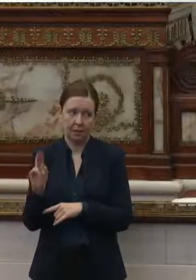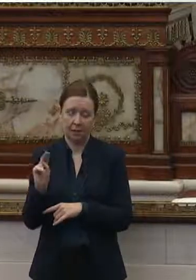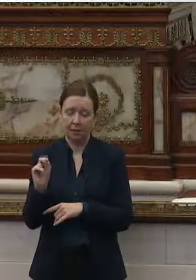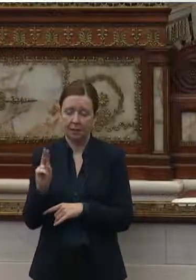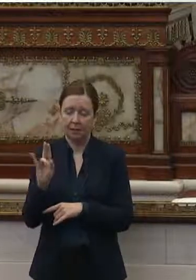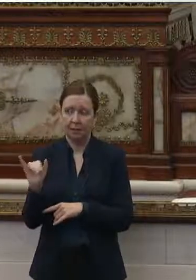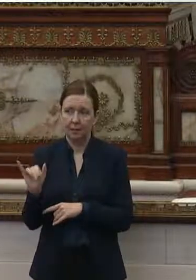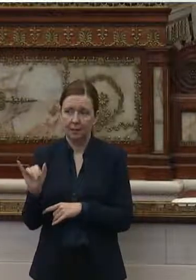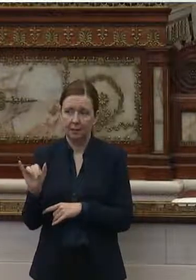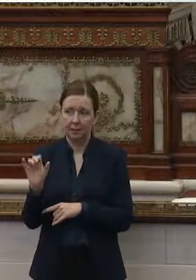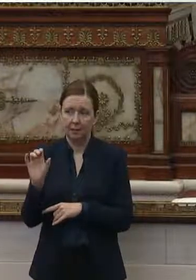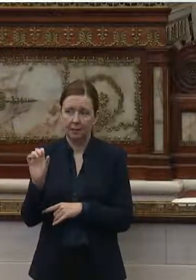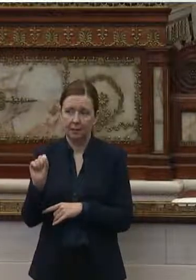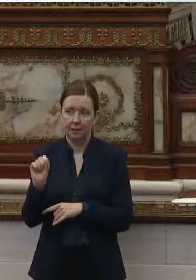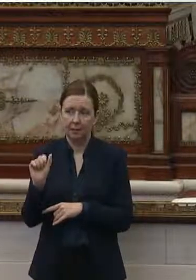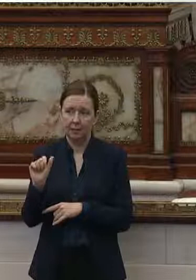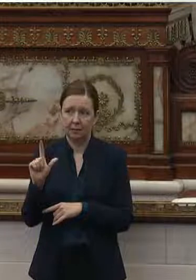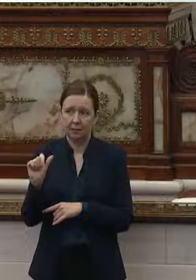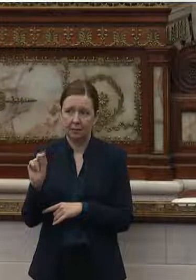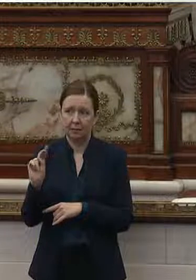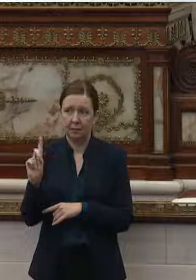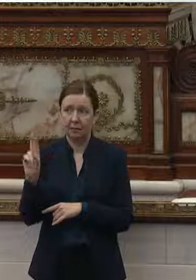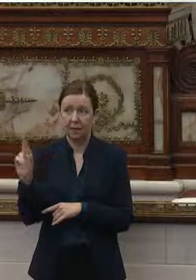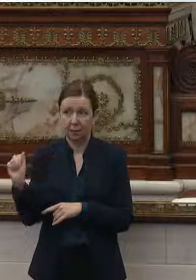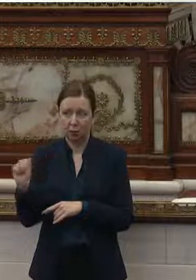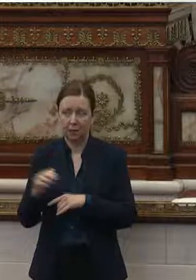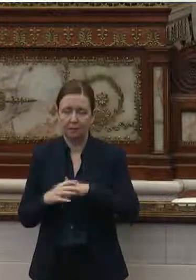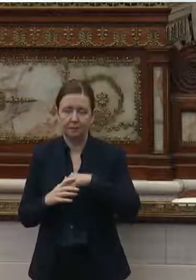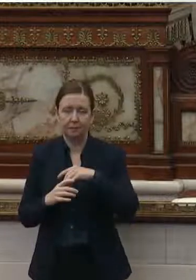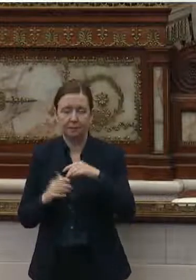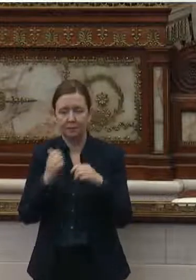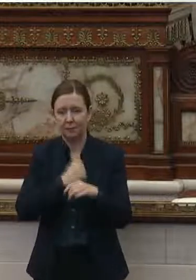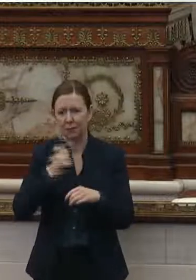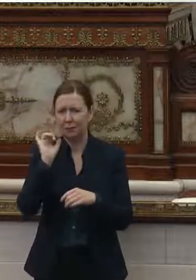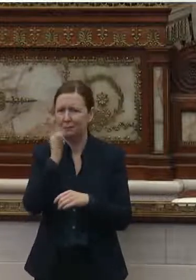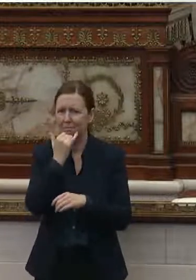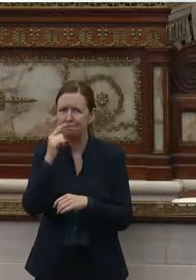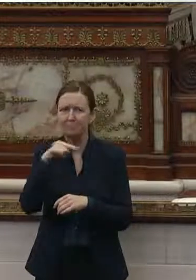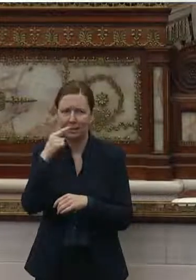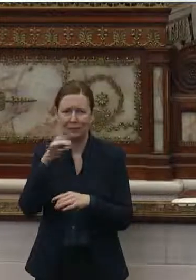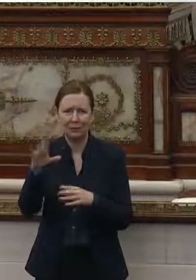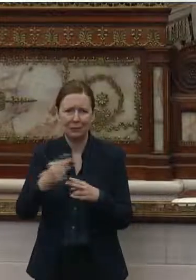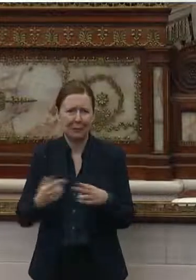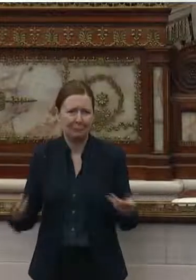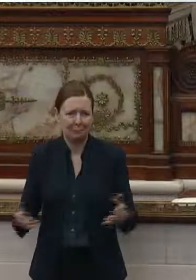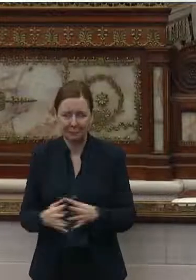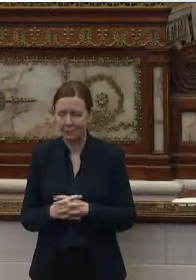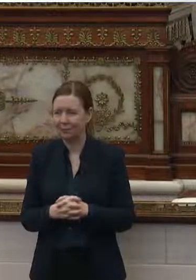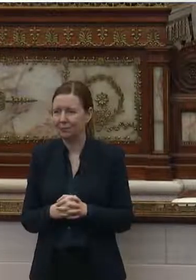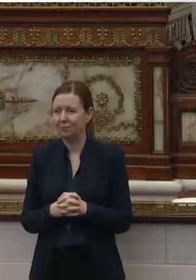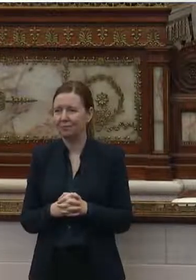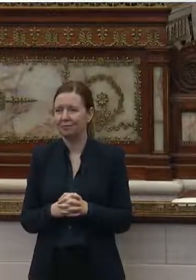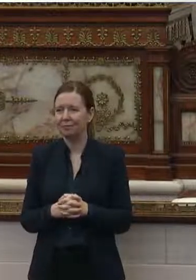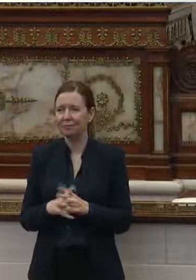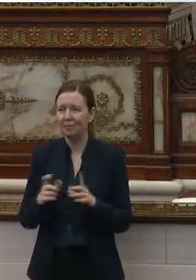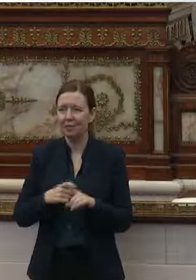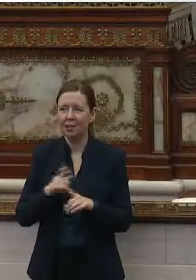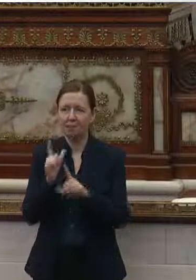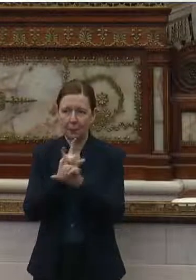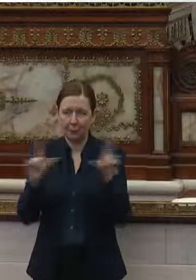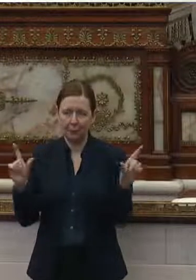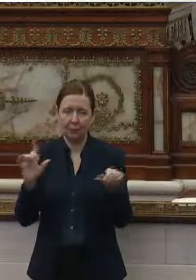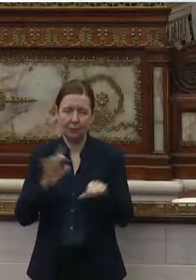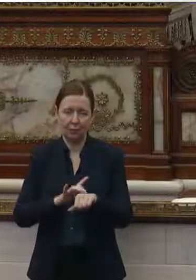Salandra. Nancy Salandra. I'm sorry for messing up your last name. From Liberty Resources.